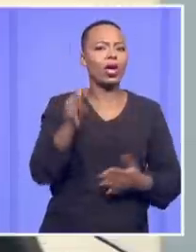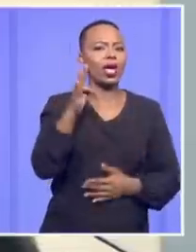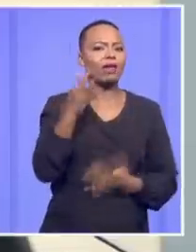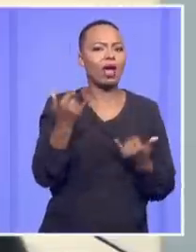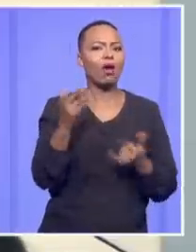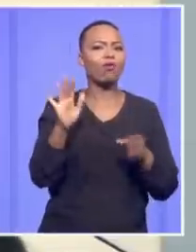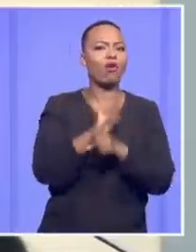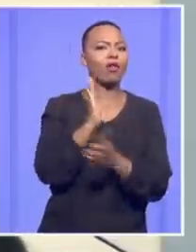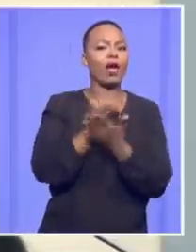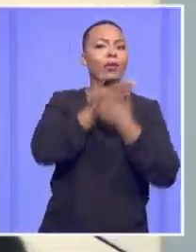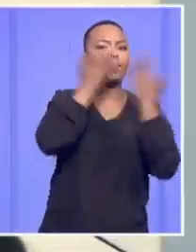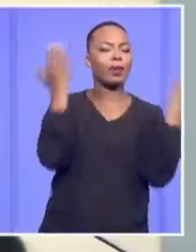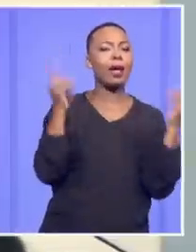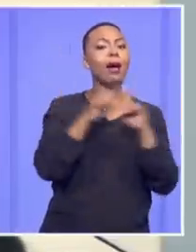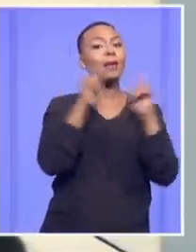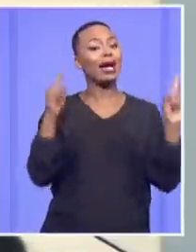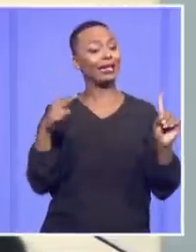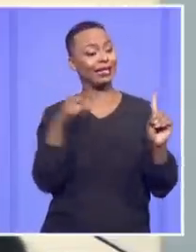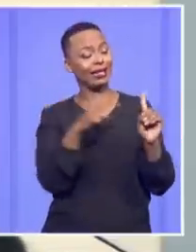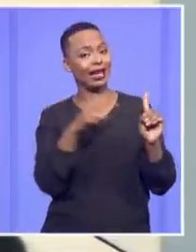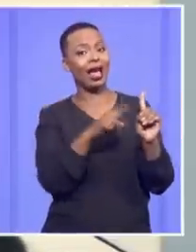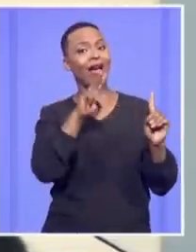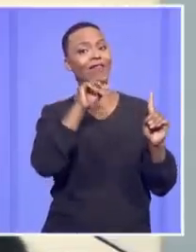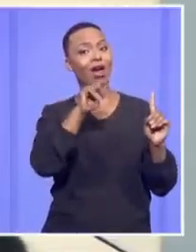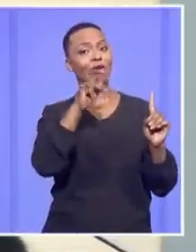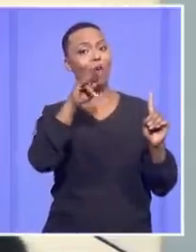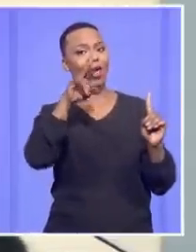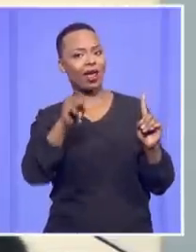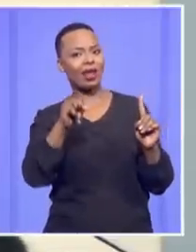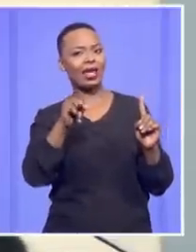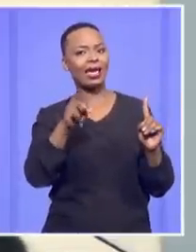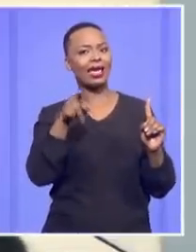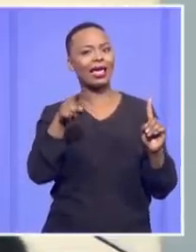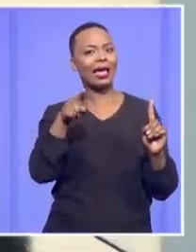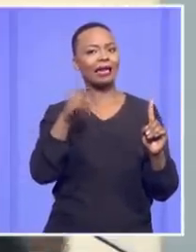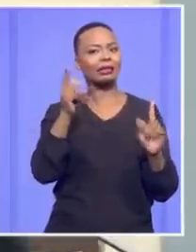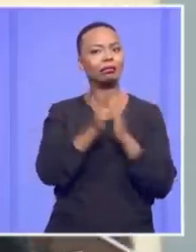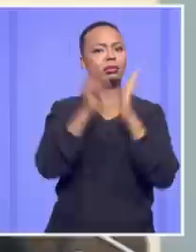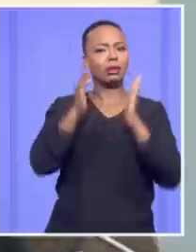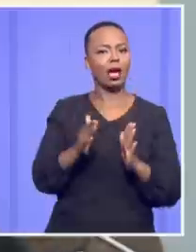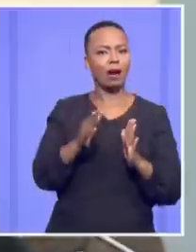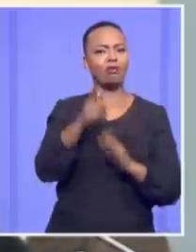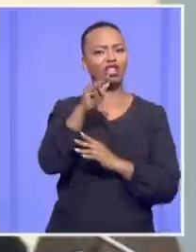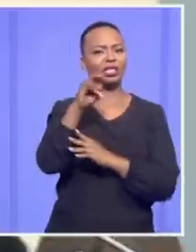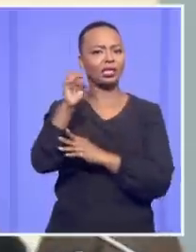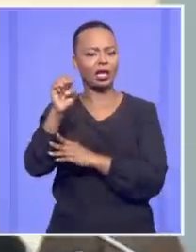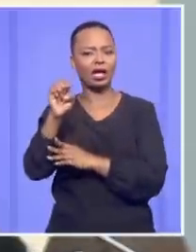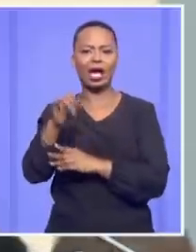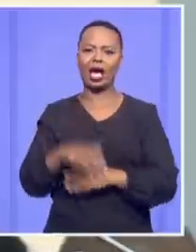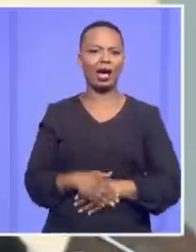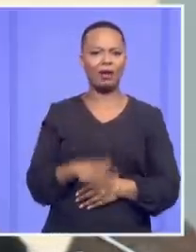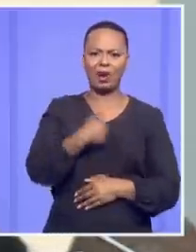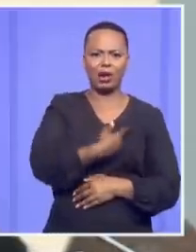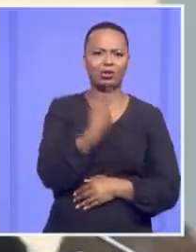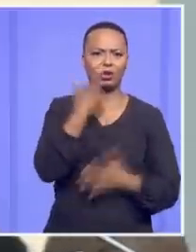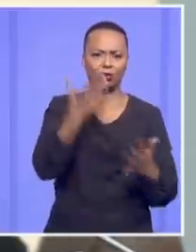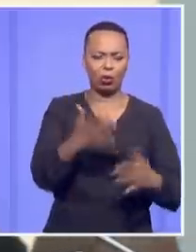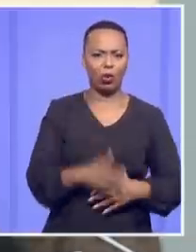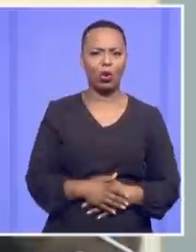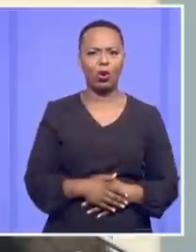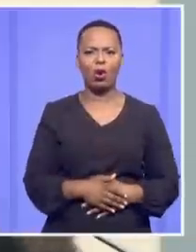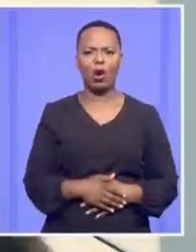full facts. But in van Rooyen, Justice Chaskilsen was at pains to say, that's not how the reasonable, thoughtful